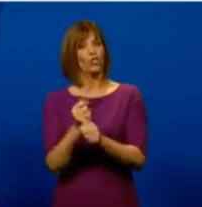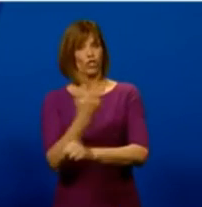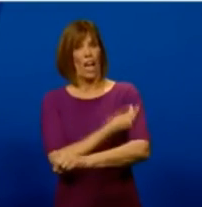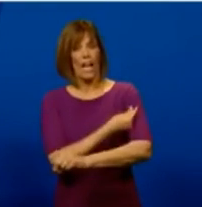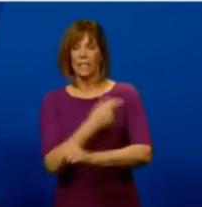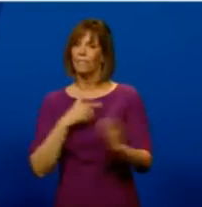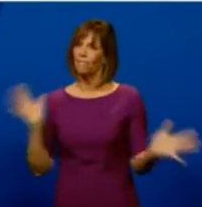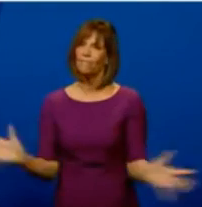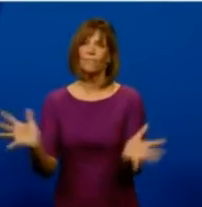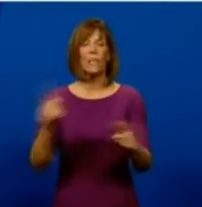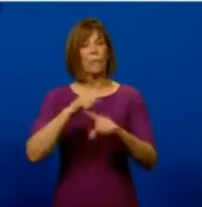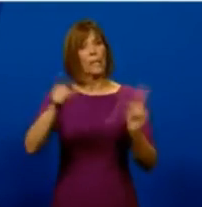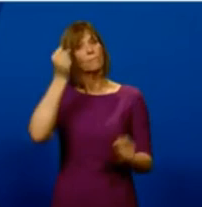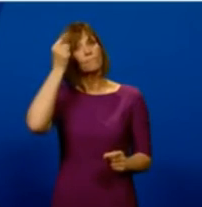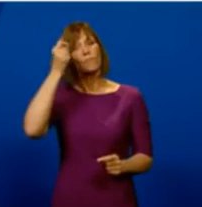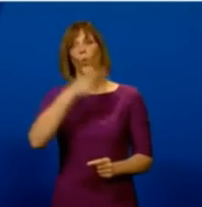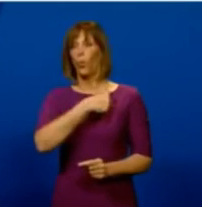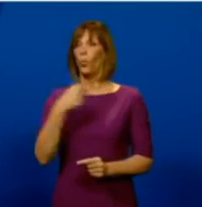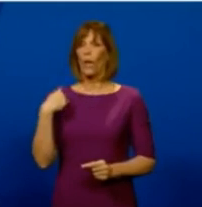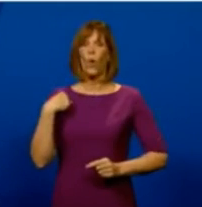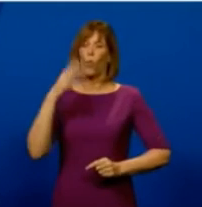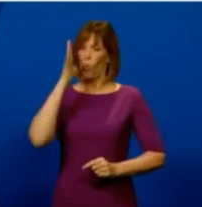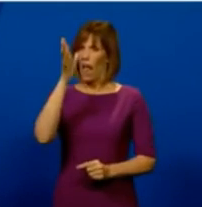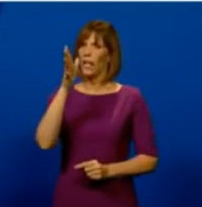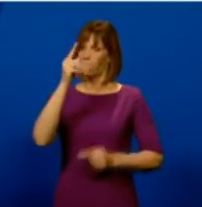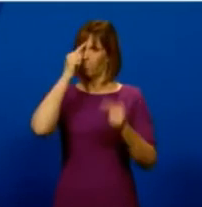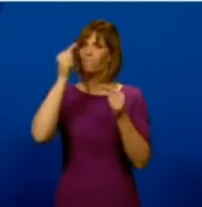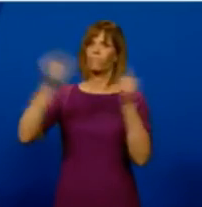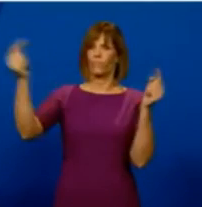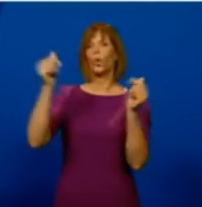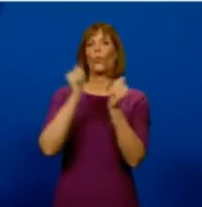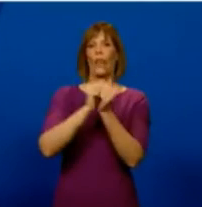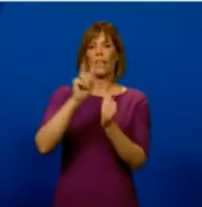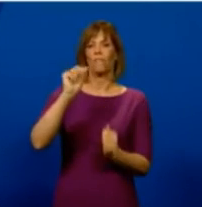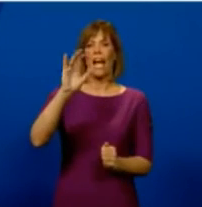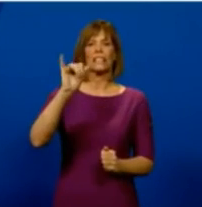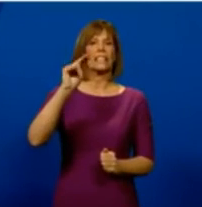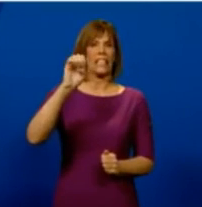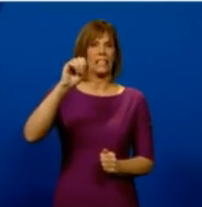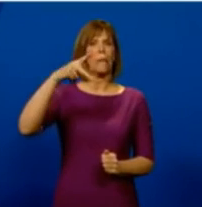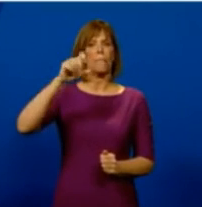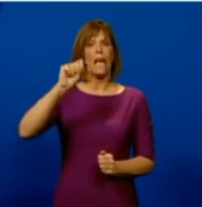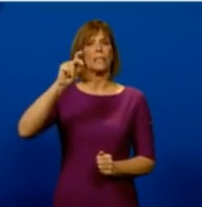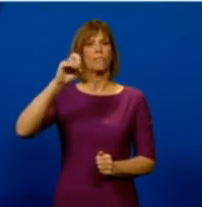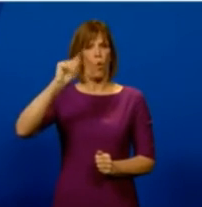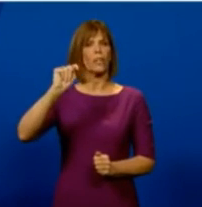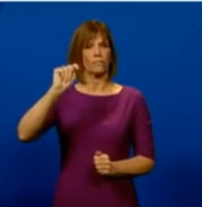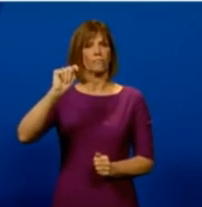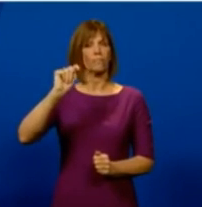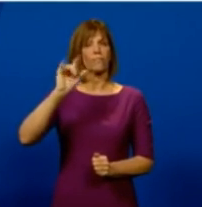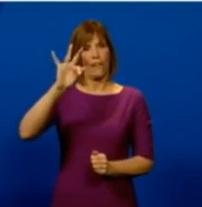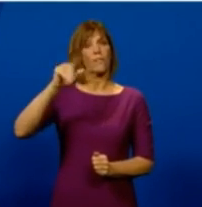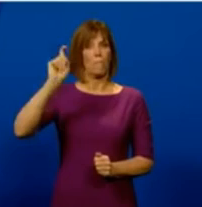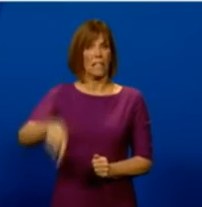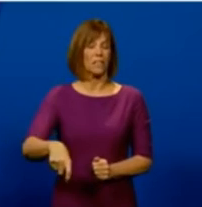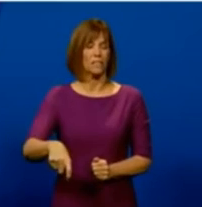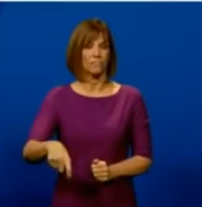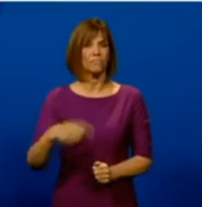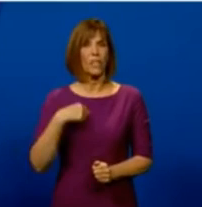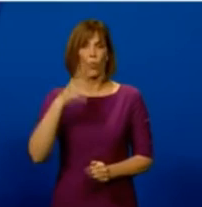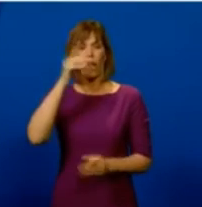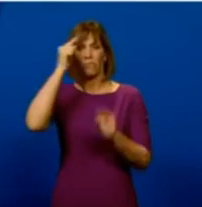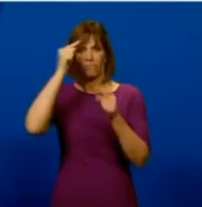vaccinated. But as I said, we will take action either through the legislature or with executive action against